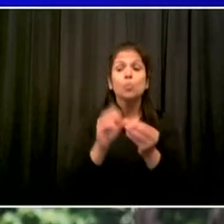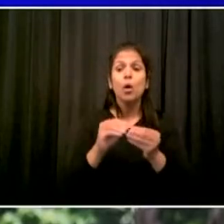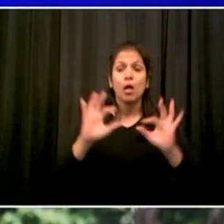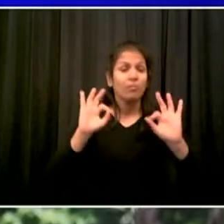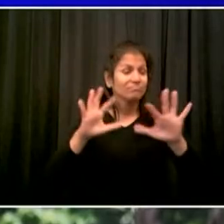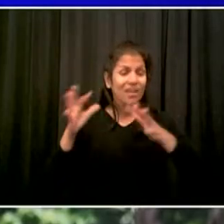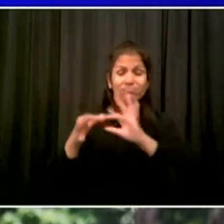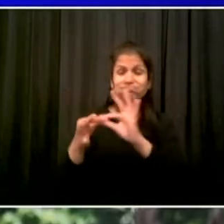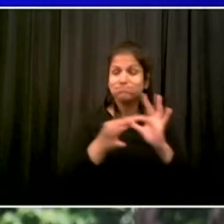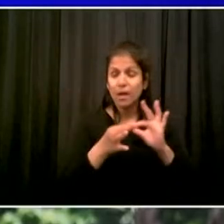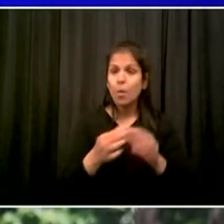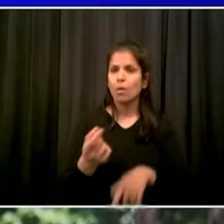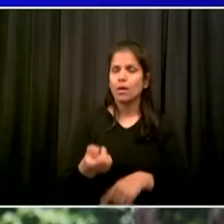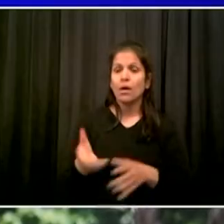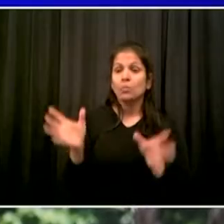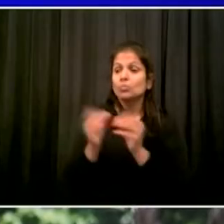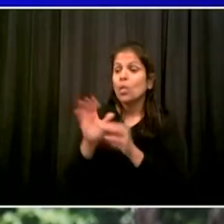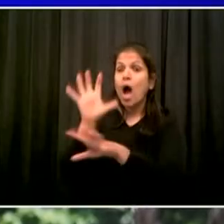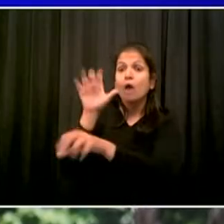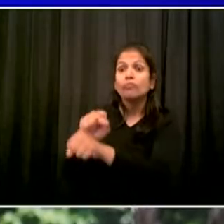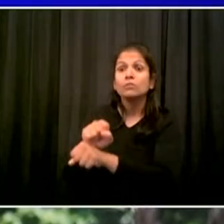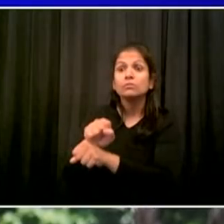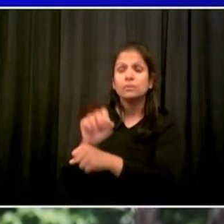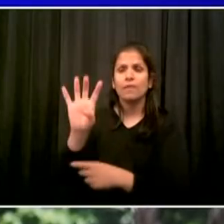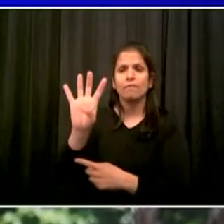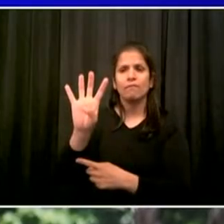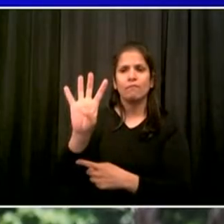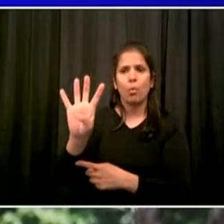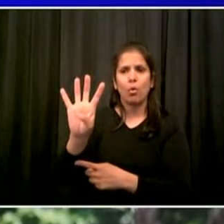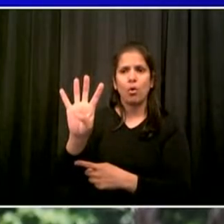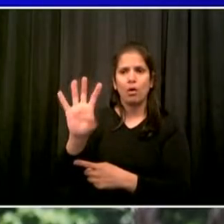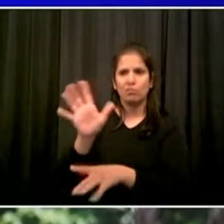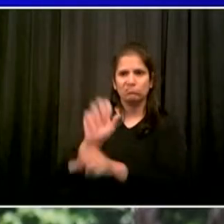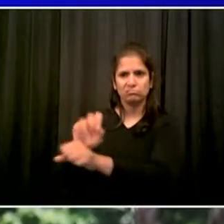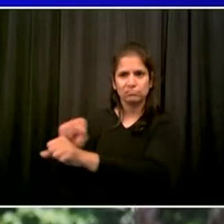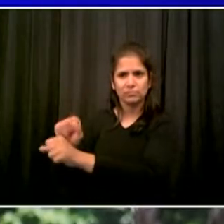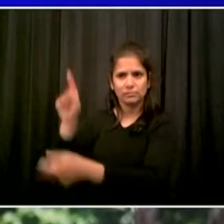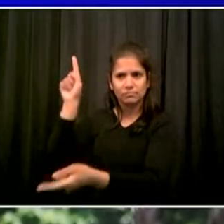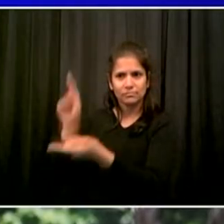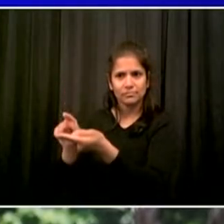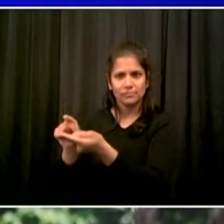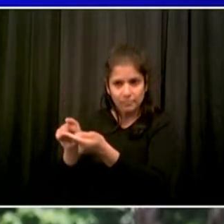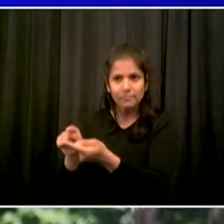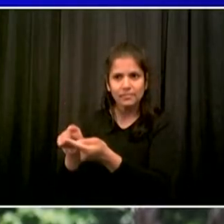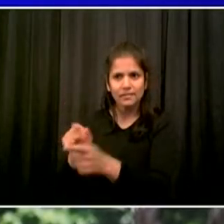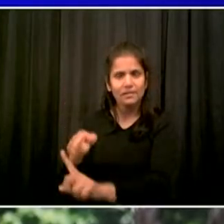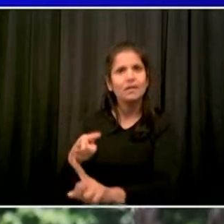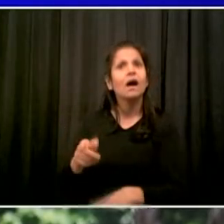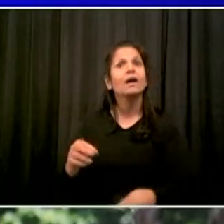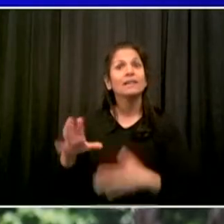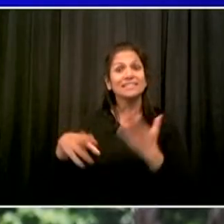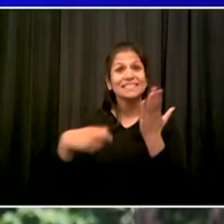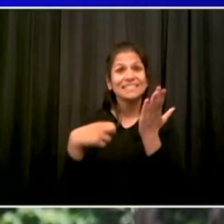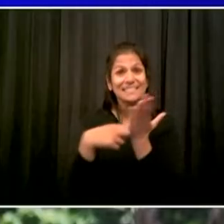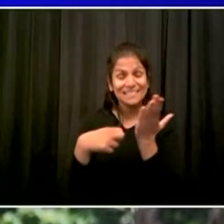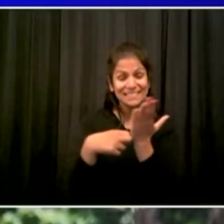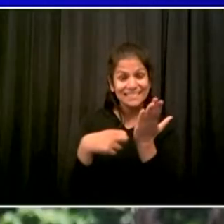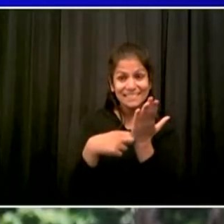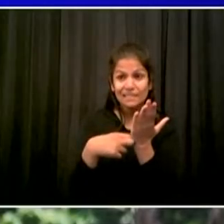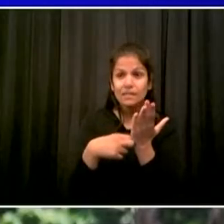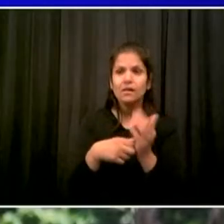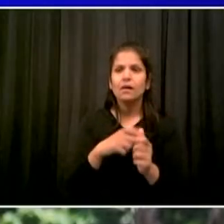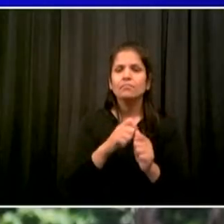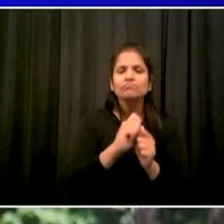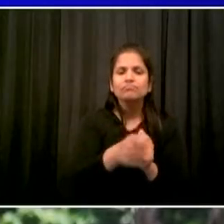thank God, where we see peaceful protests predominating, an end to the property damage we